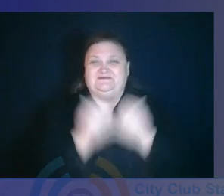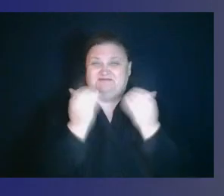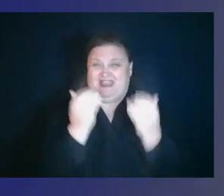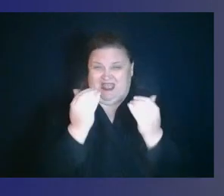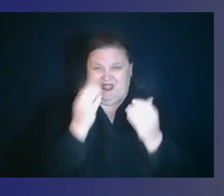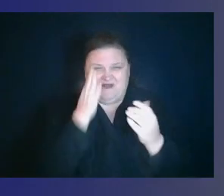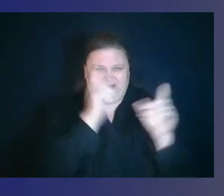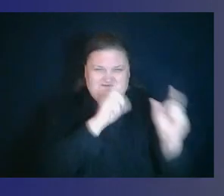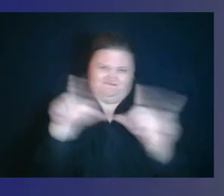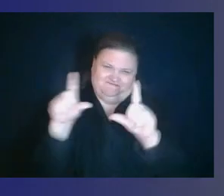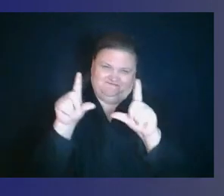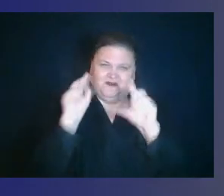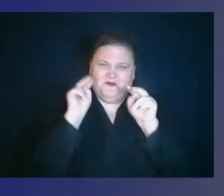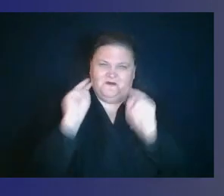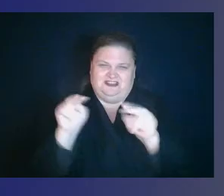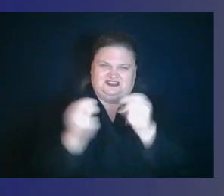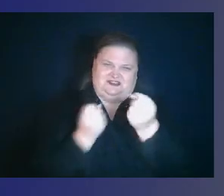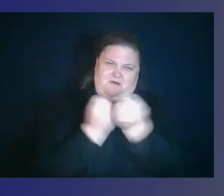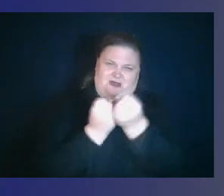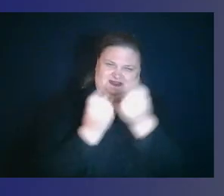our sponsors for this event.